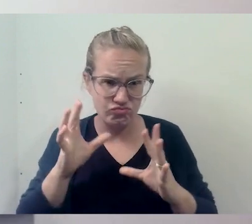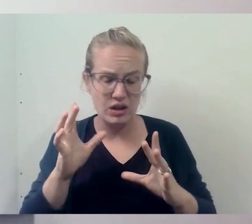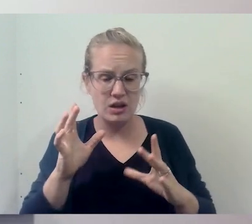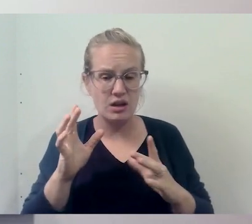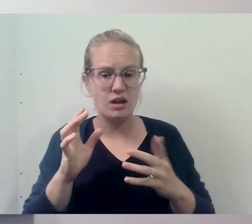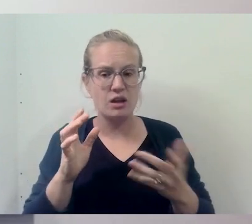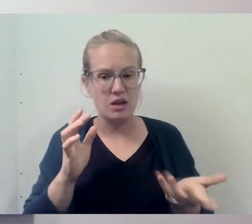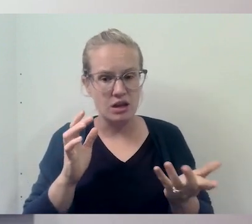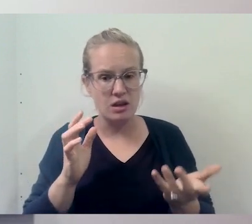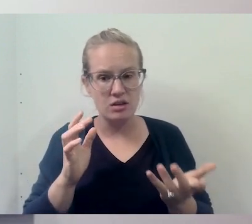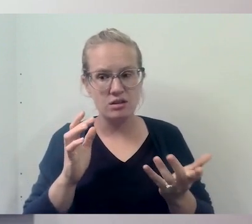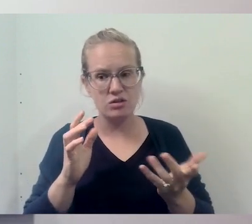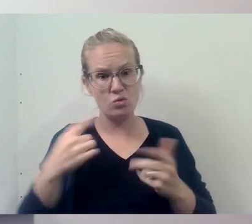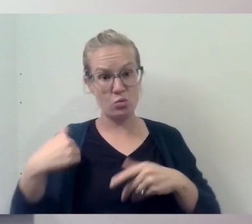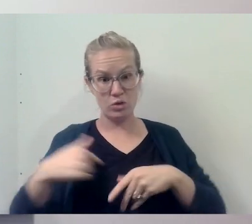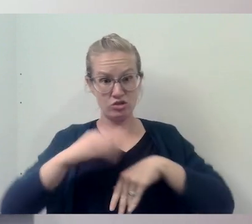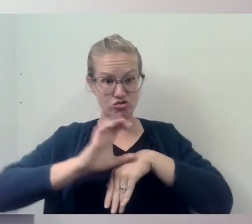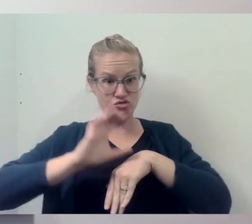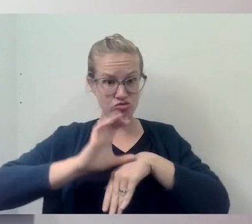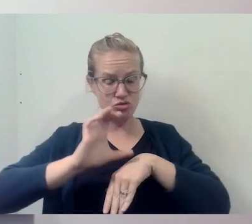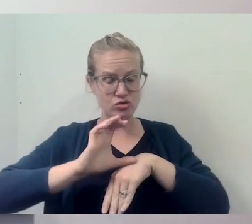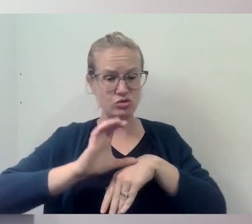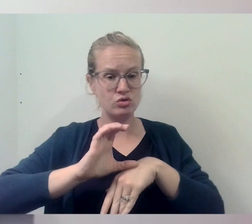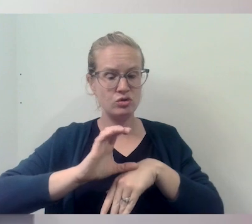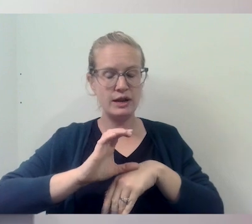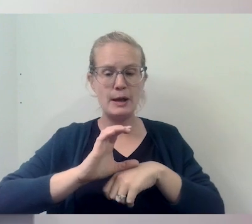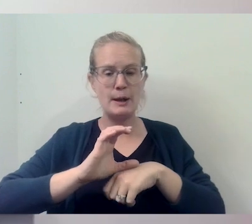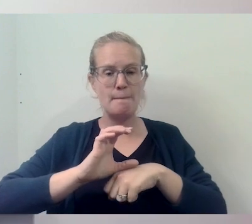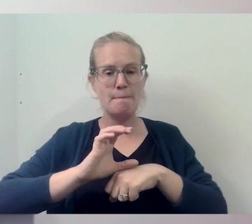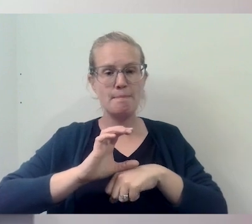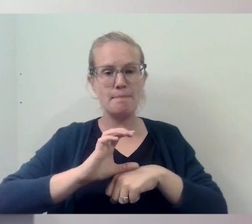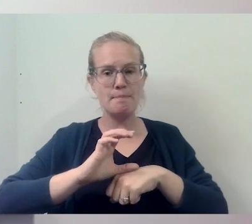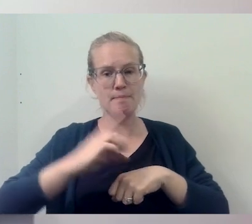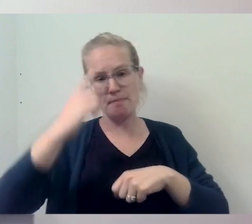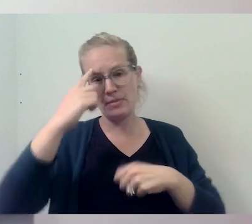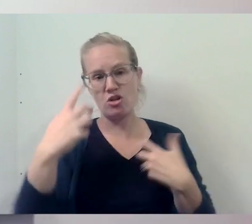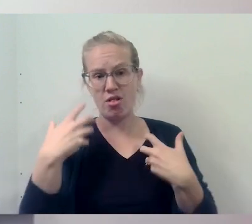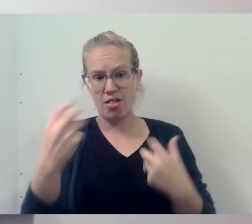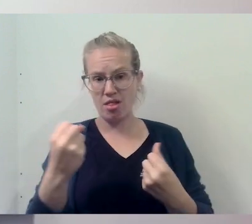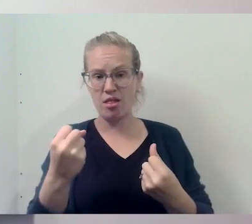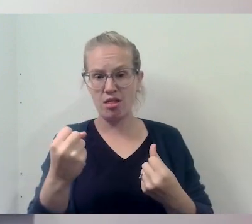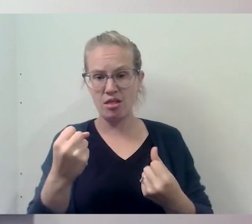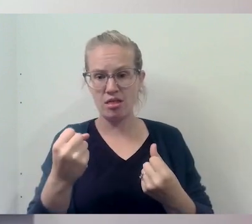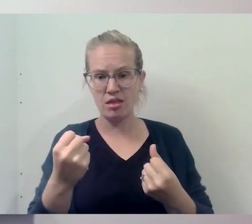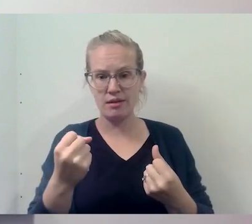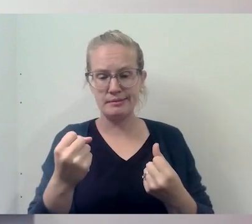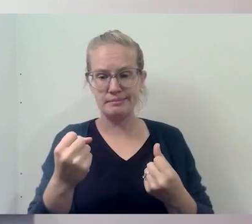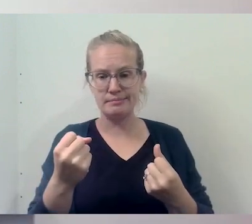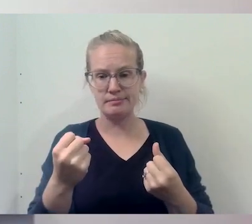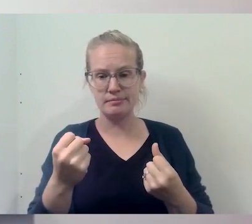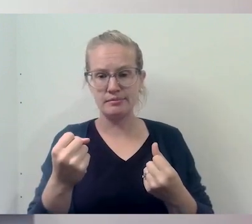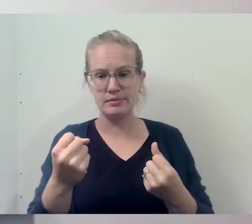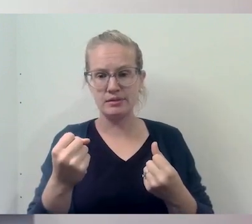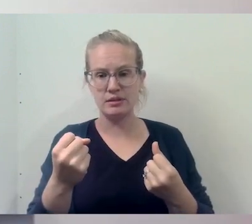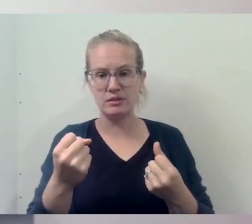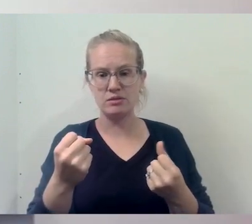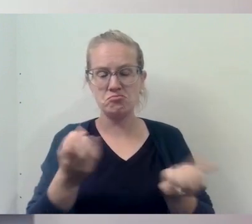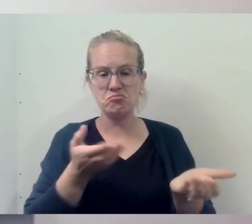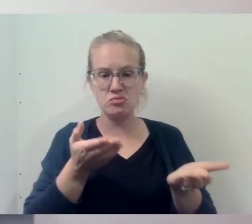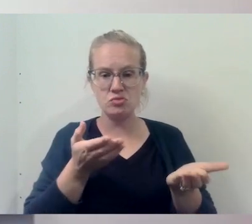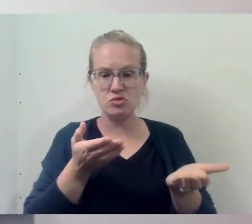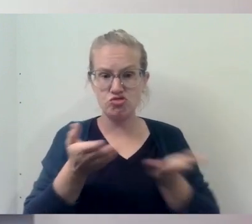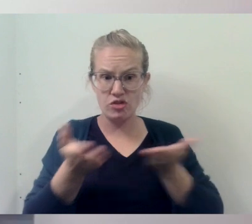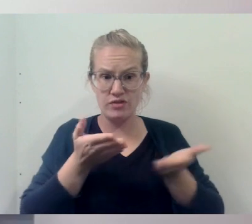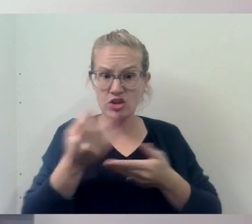And as church, I would say that mental health has, you know, the services have